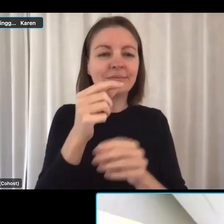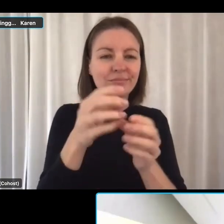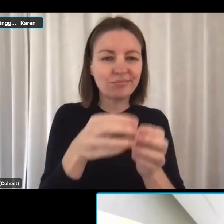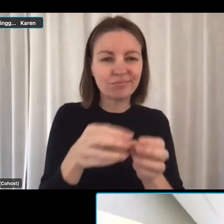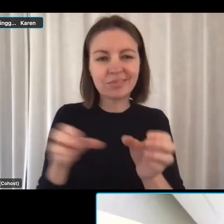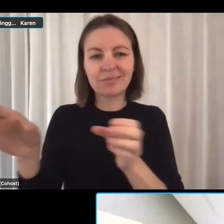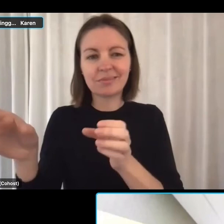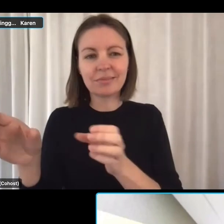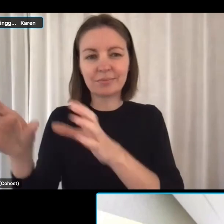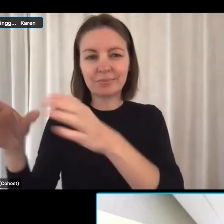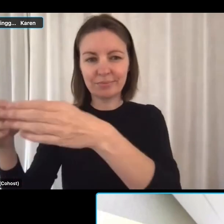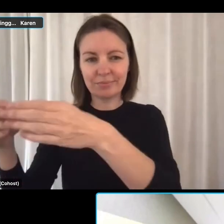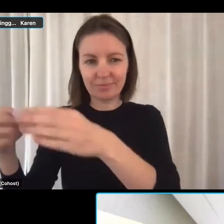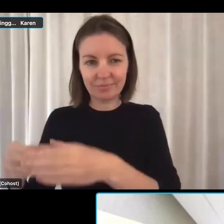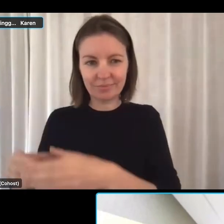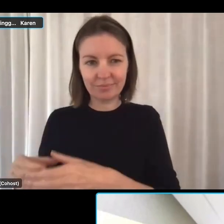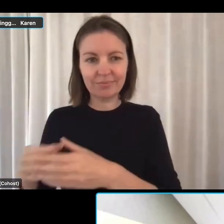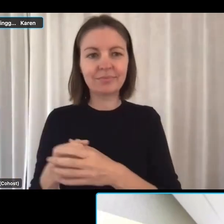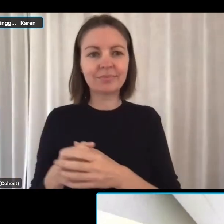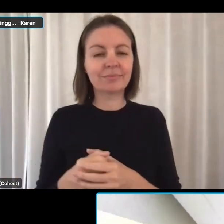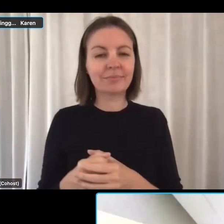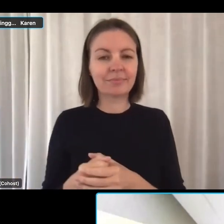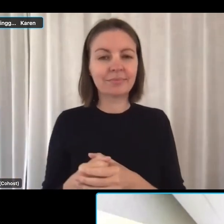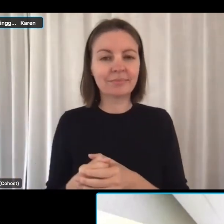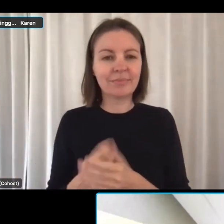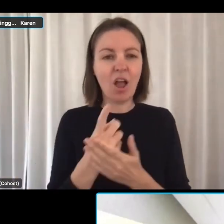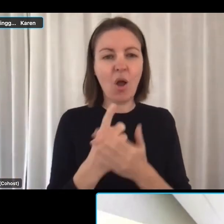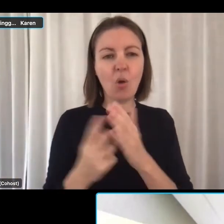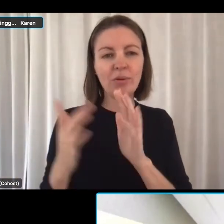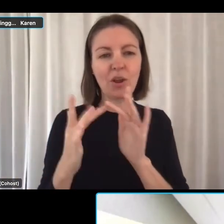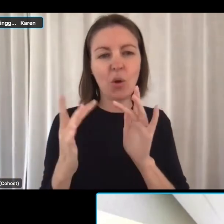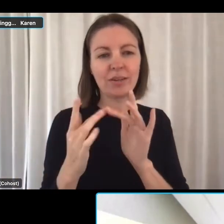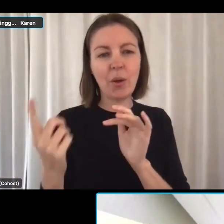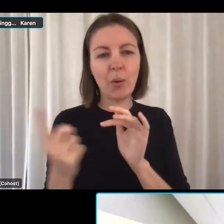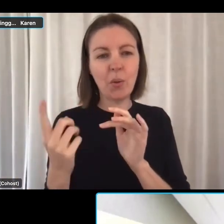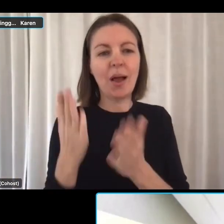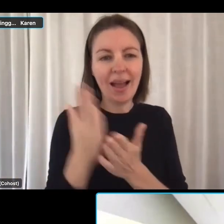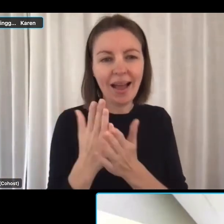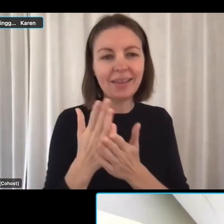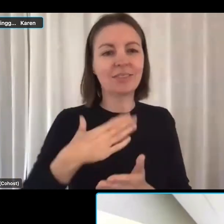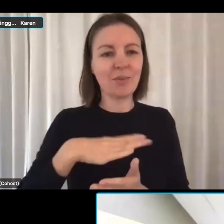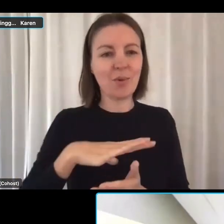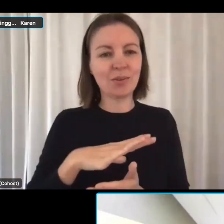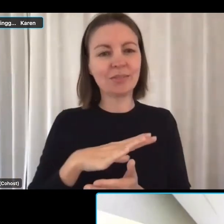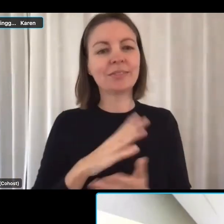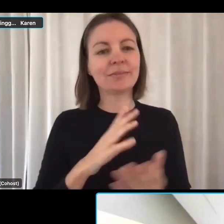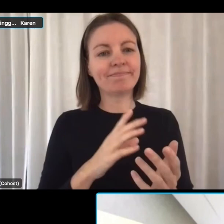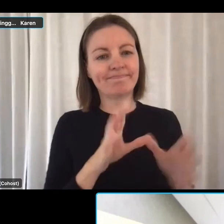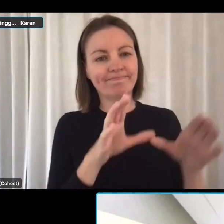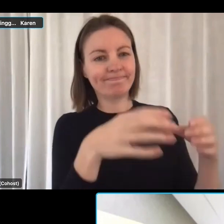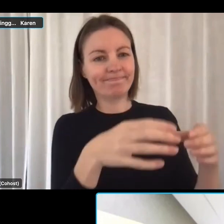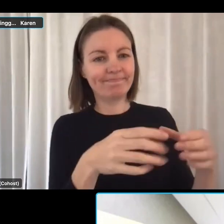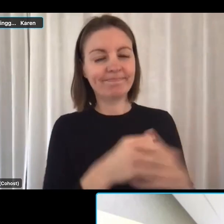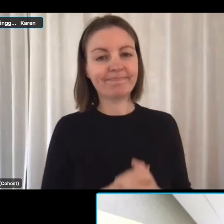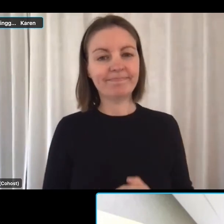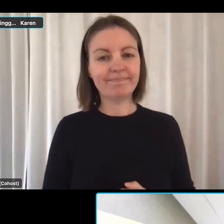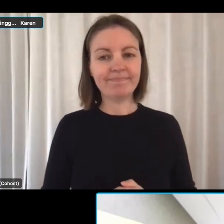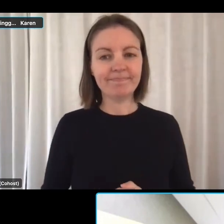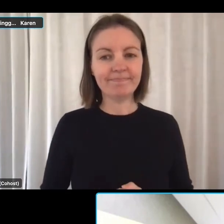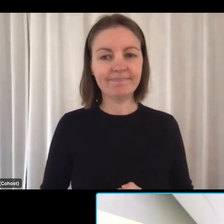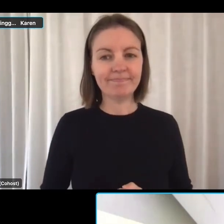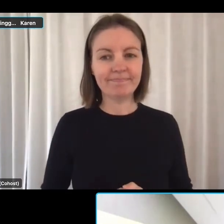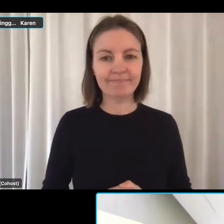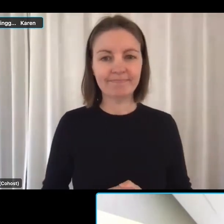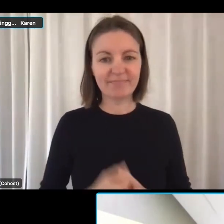section and only contact the people that you think you want to speak to. So I think